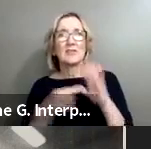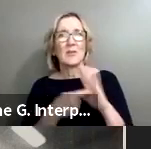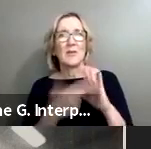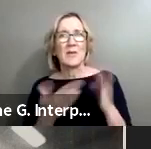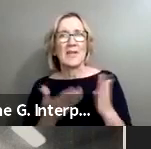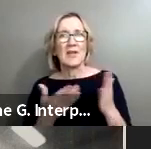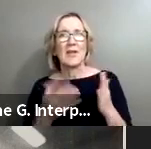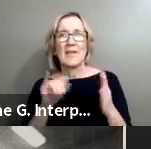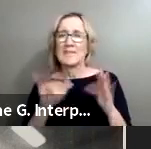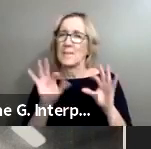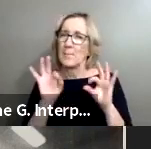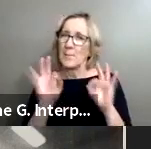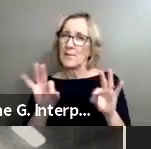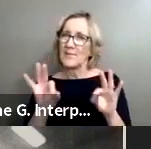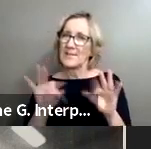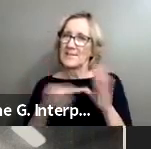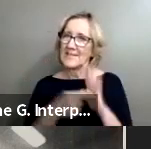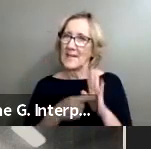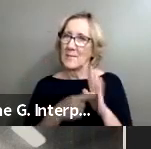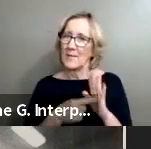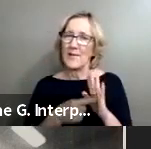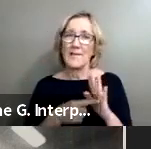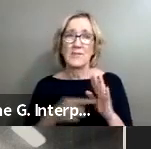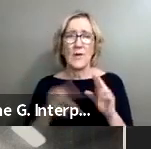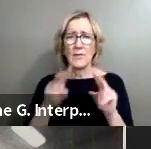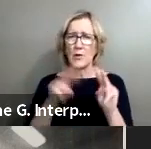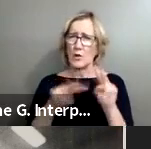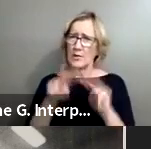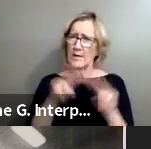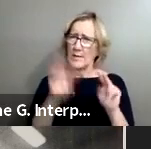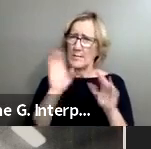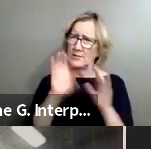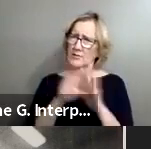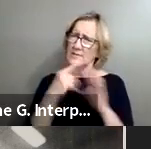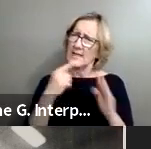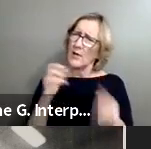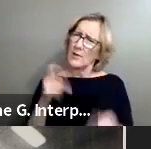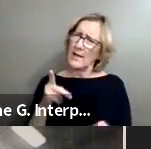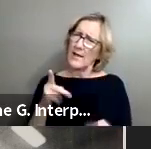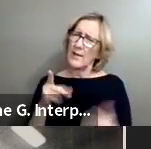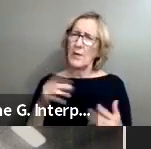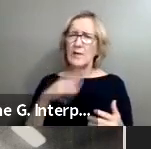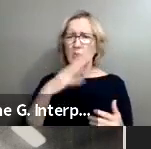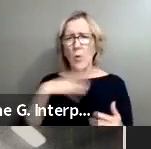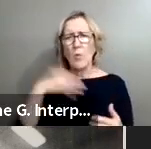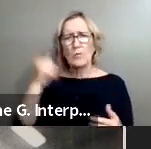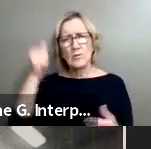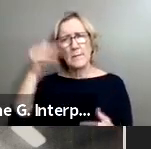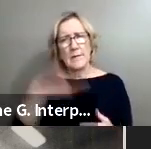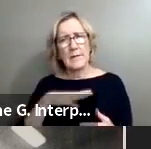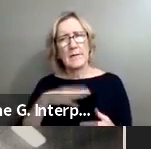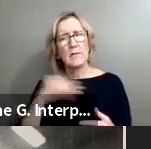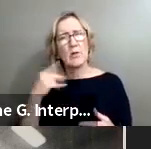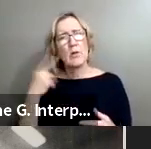here is a perfect example of that. So, if you were to look at this picture, you would say, okay, well, it's an elderly man. He looks like he's sitting maybe on a trash can or a